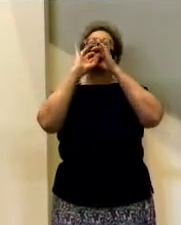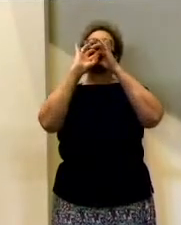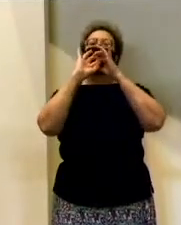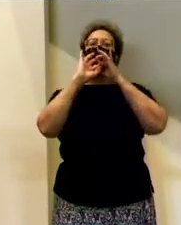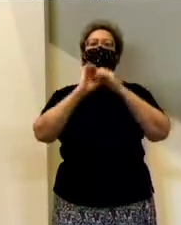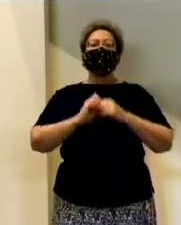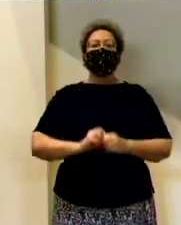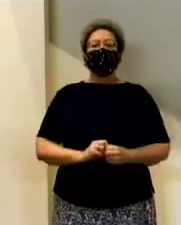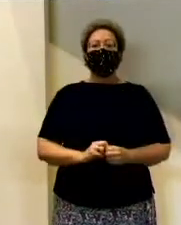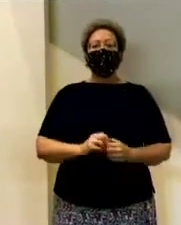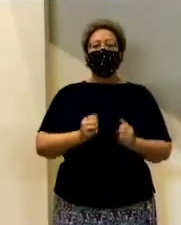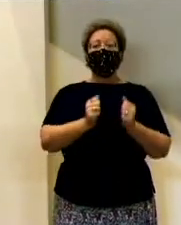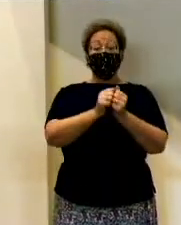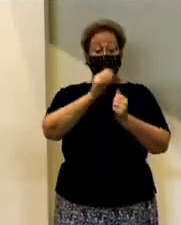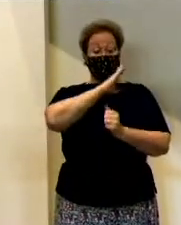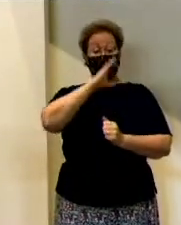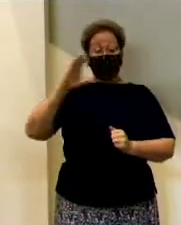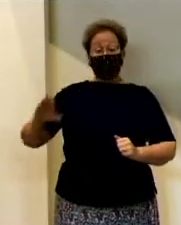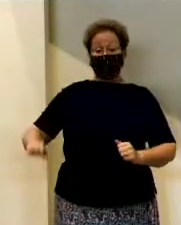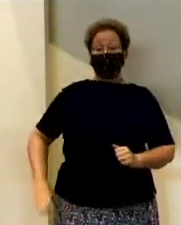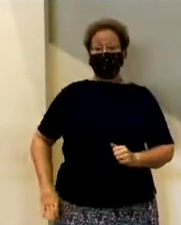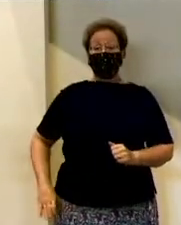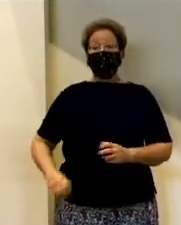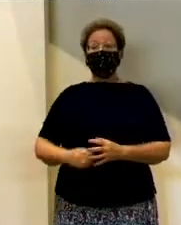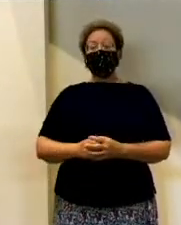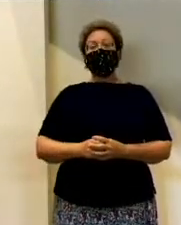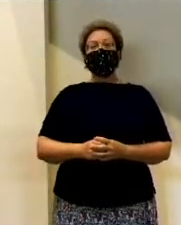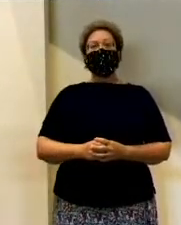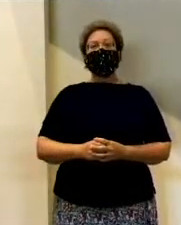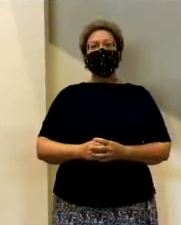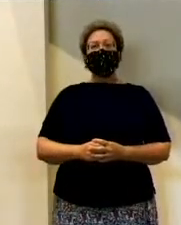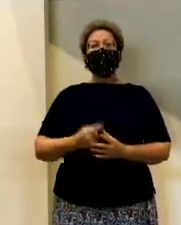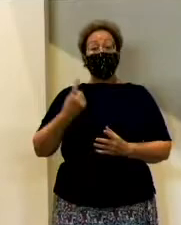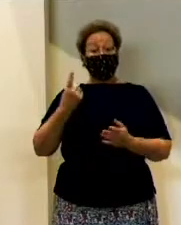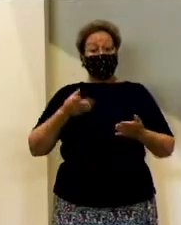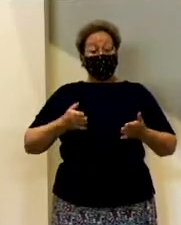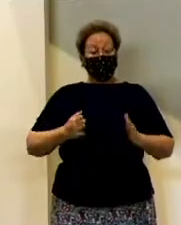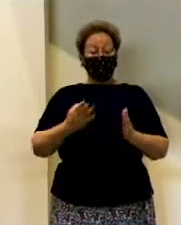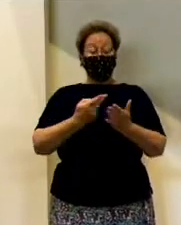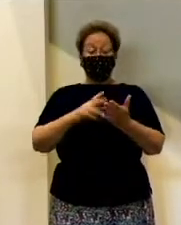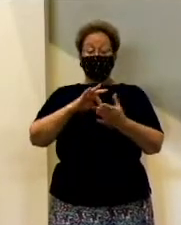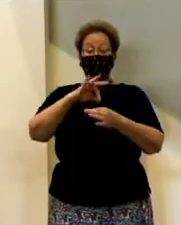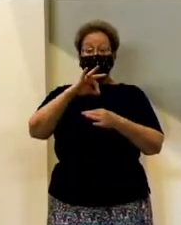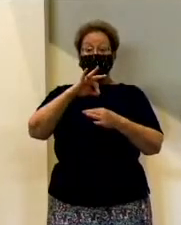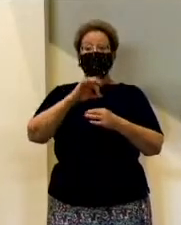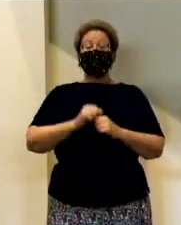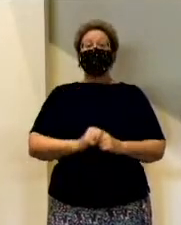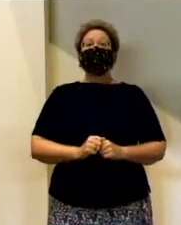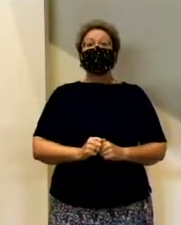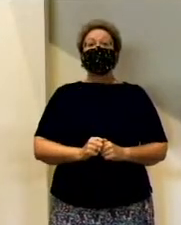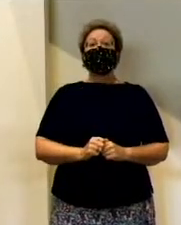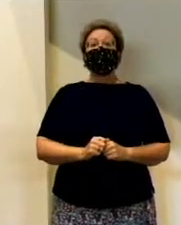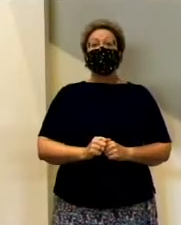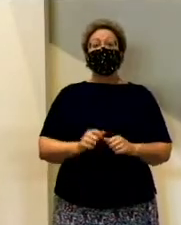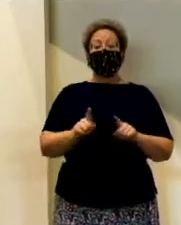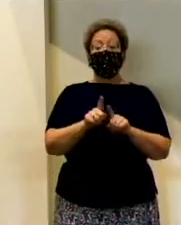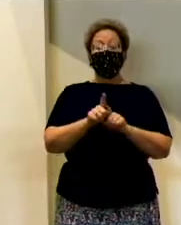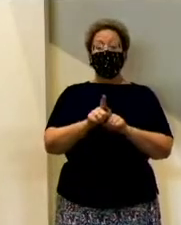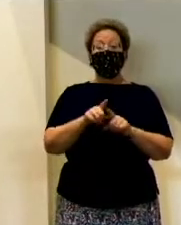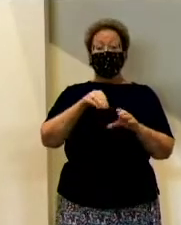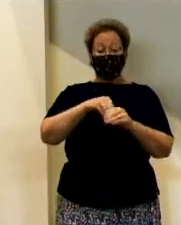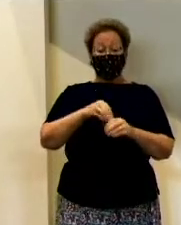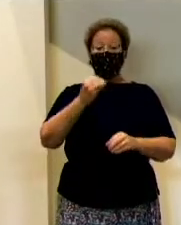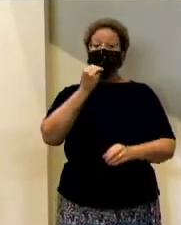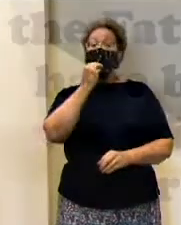with Christ and His saving work. So that's one of the ways that the Holy Spirit does it. Another way is through the waters of